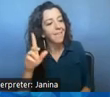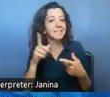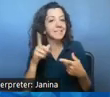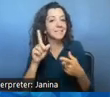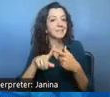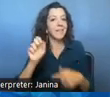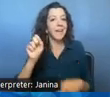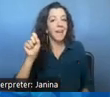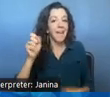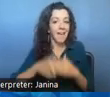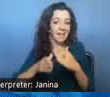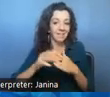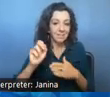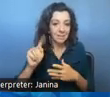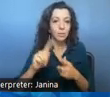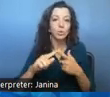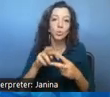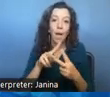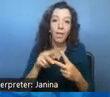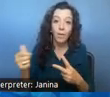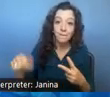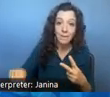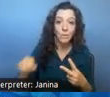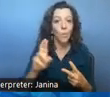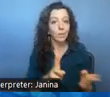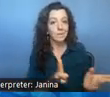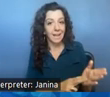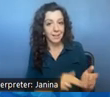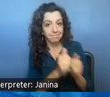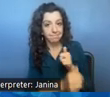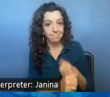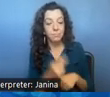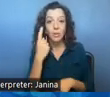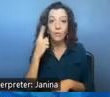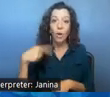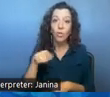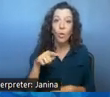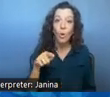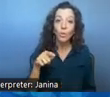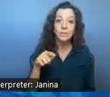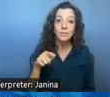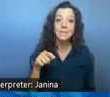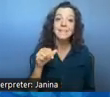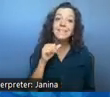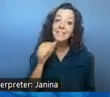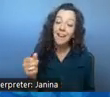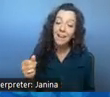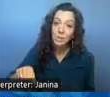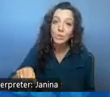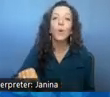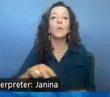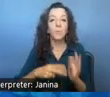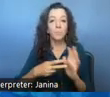either a sign or a veto and for bills that are not vetoed most are going to go into effect uh